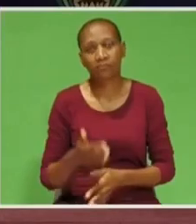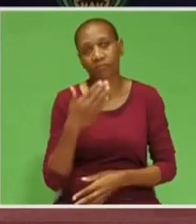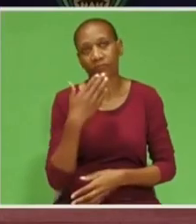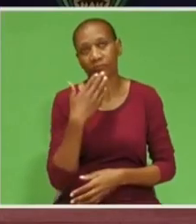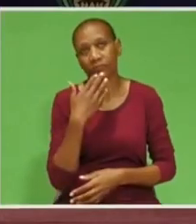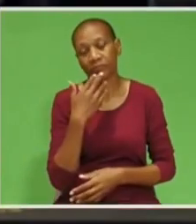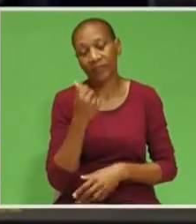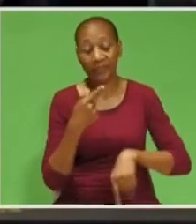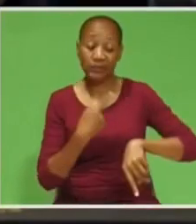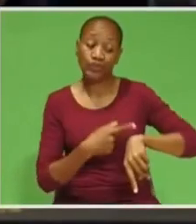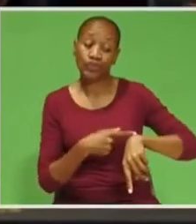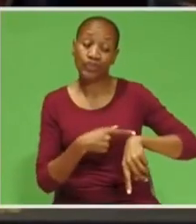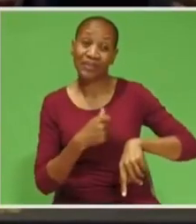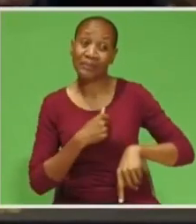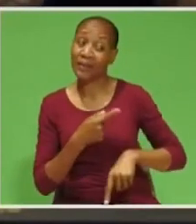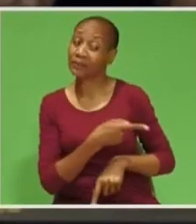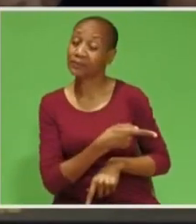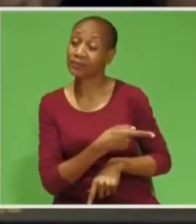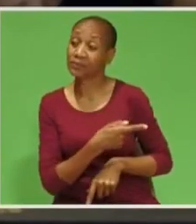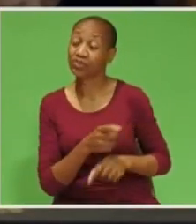Look at my time, Honourable Chair.